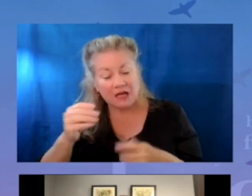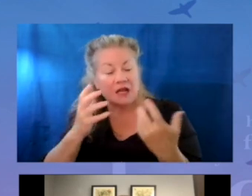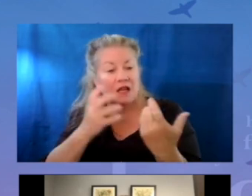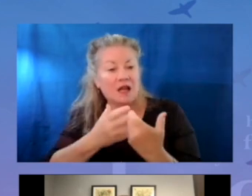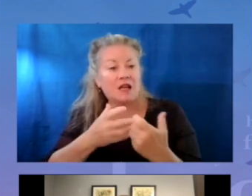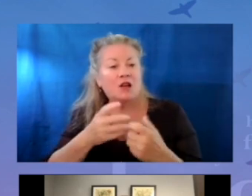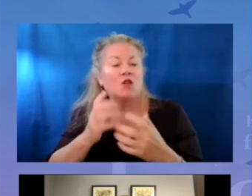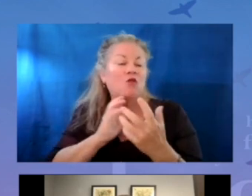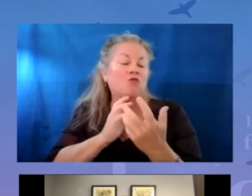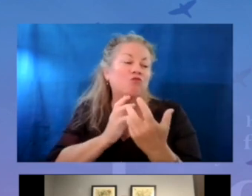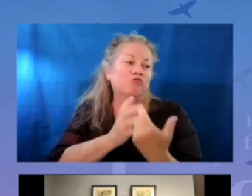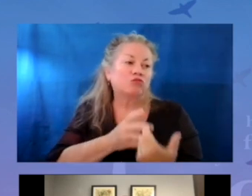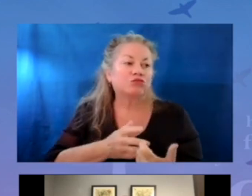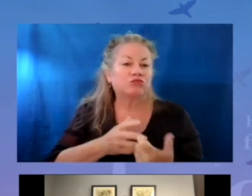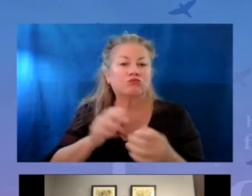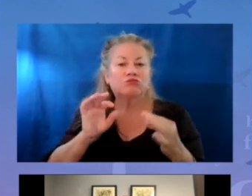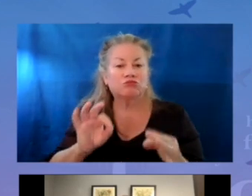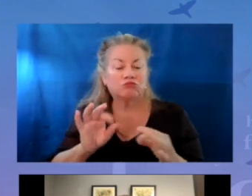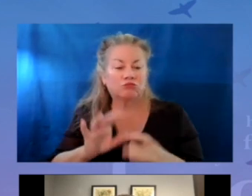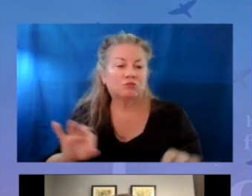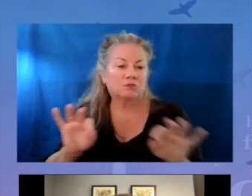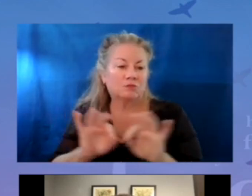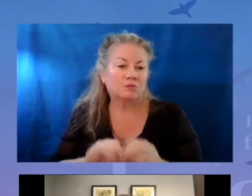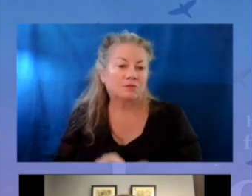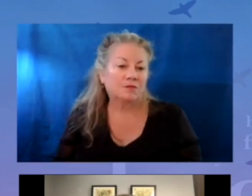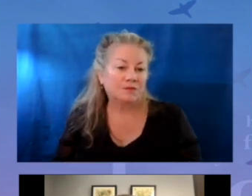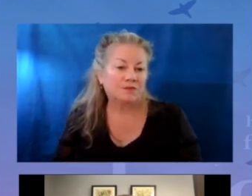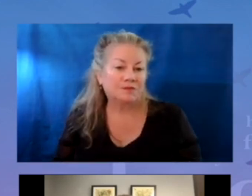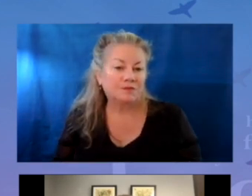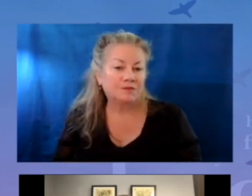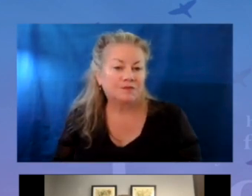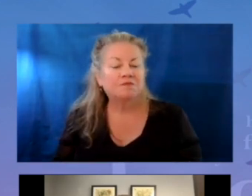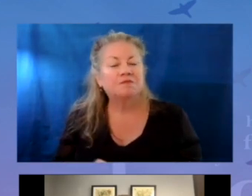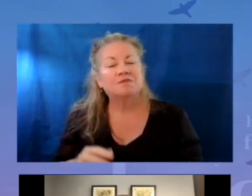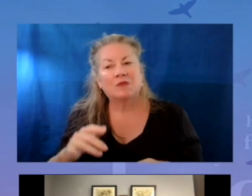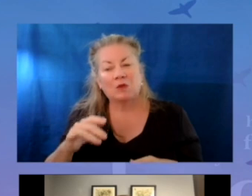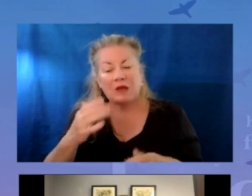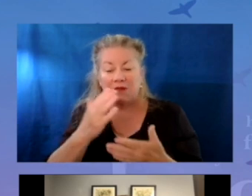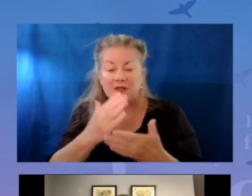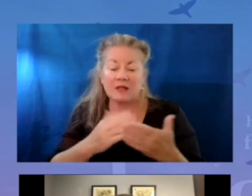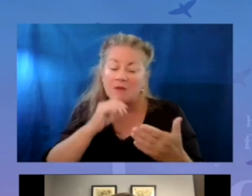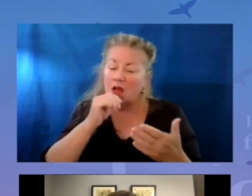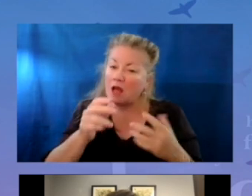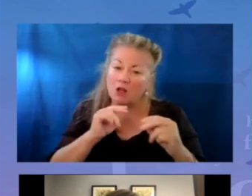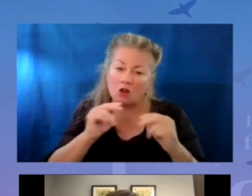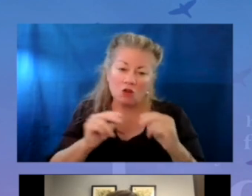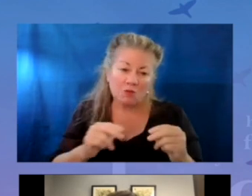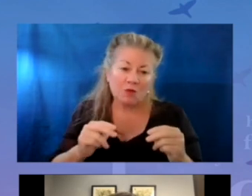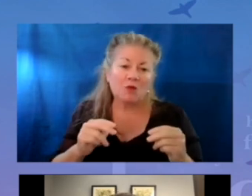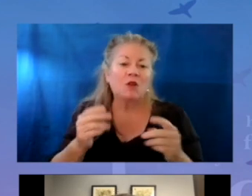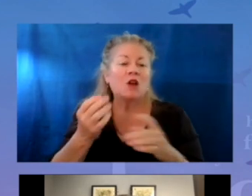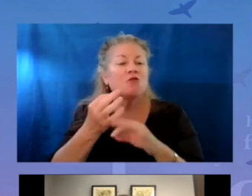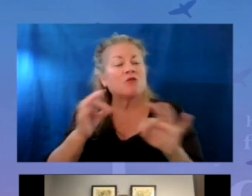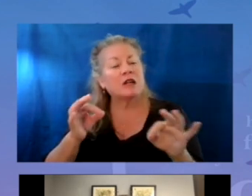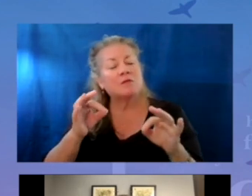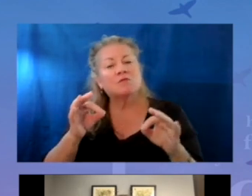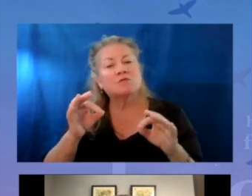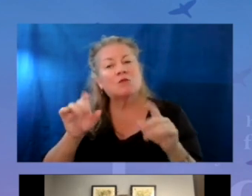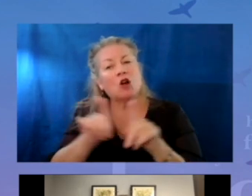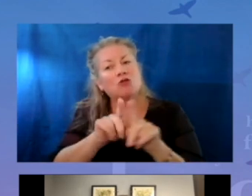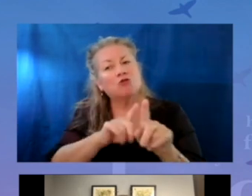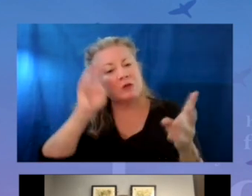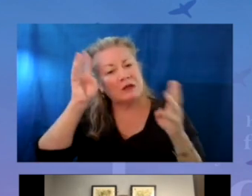and aligning accordingly are critical. Yes, we have some non-negotiables. We also have freedom to innovate.